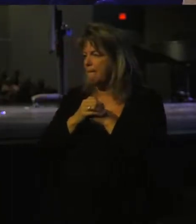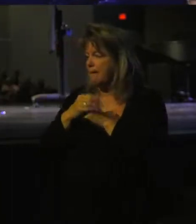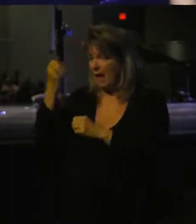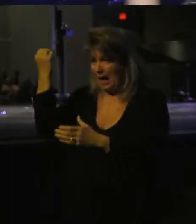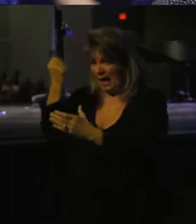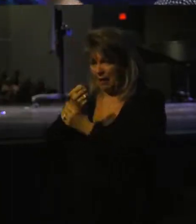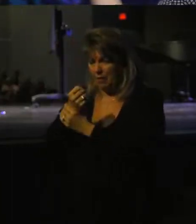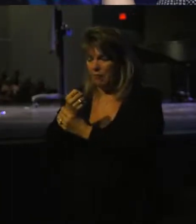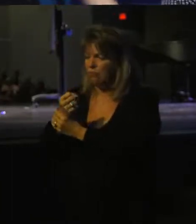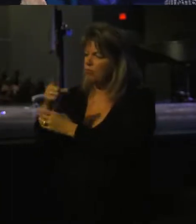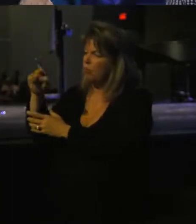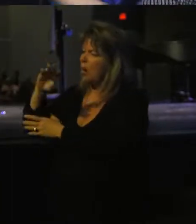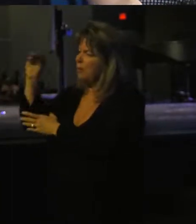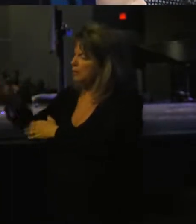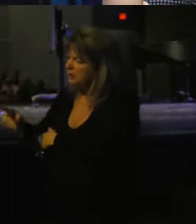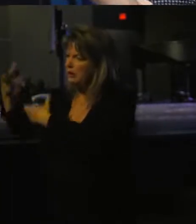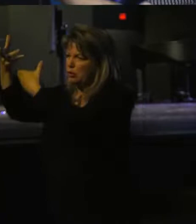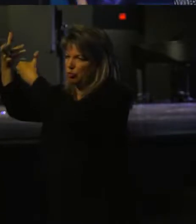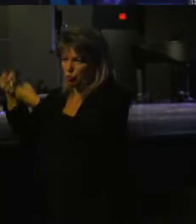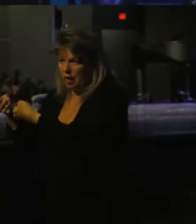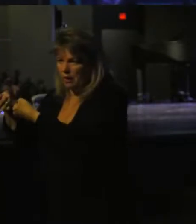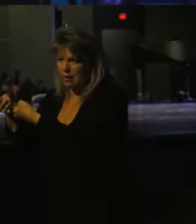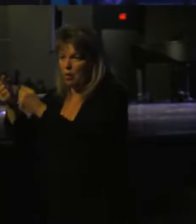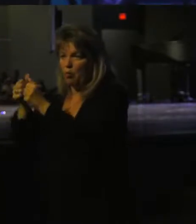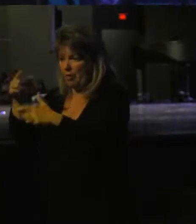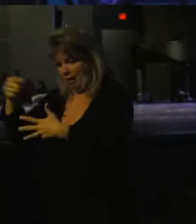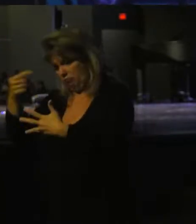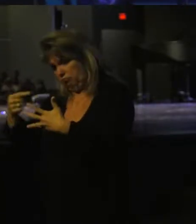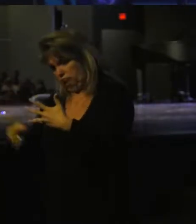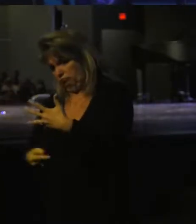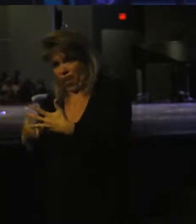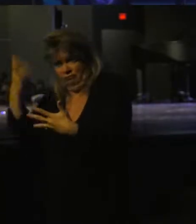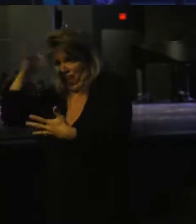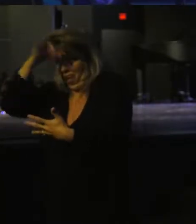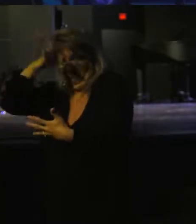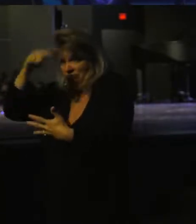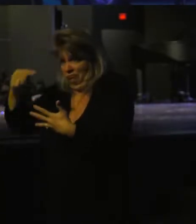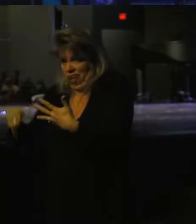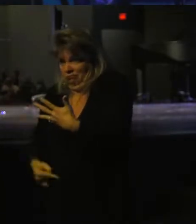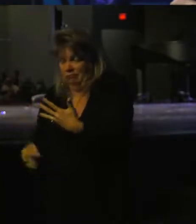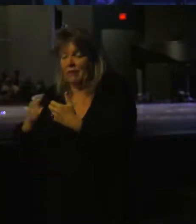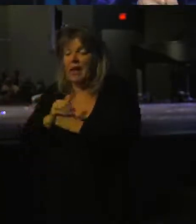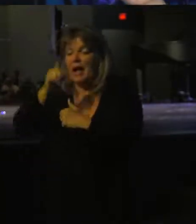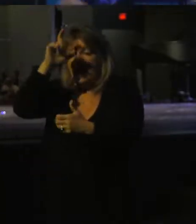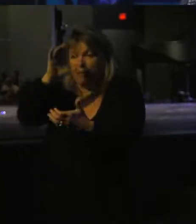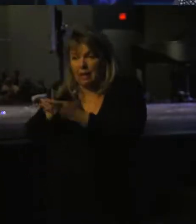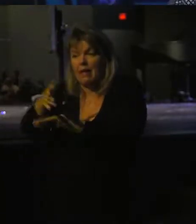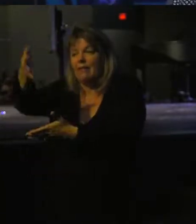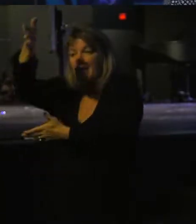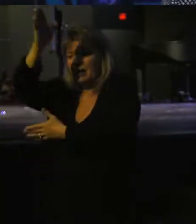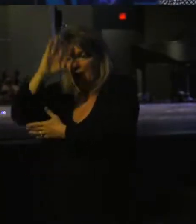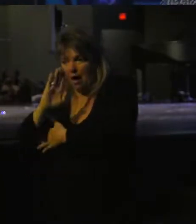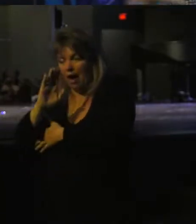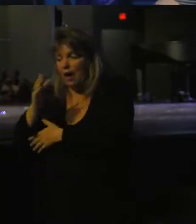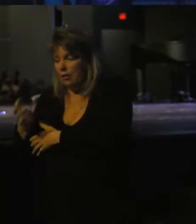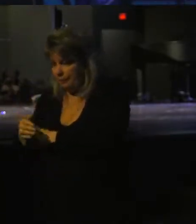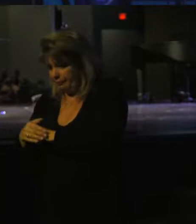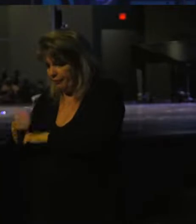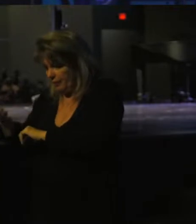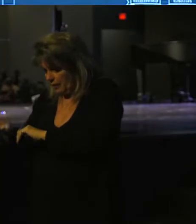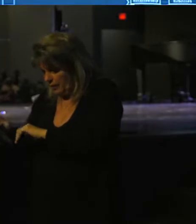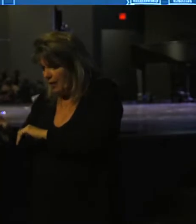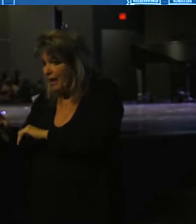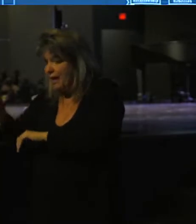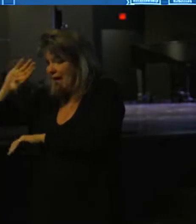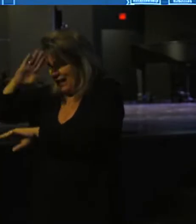Abraham had complete trust without all the details. He believed that God would raise his son